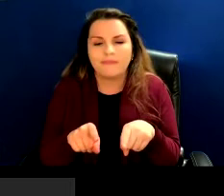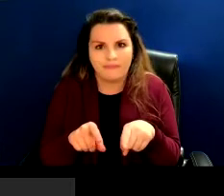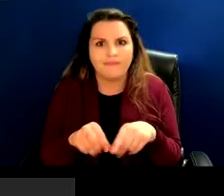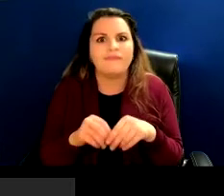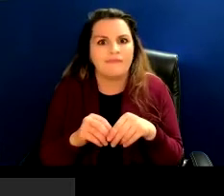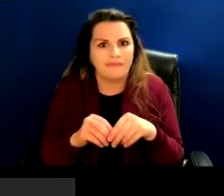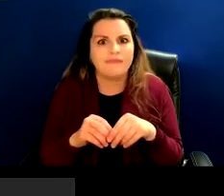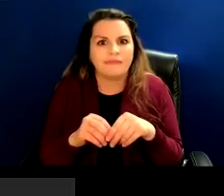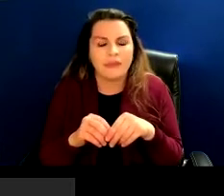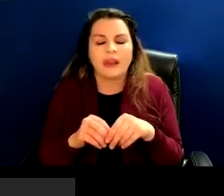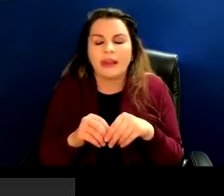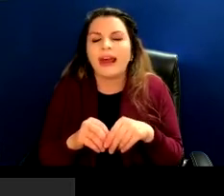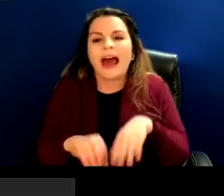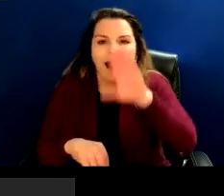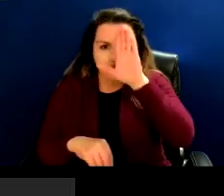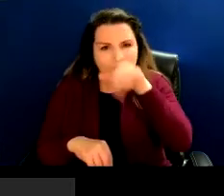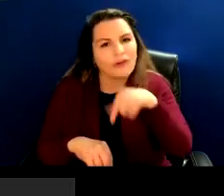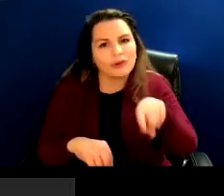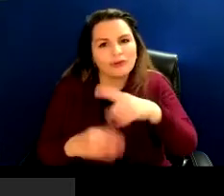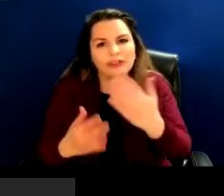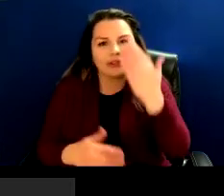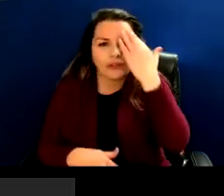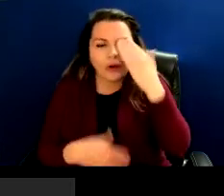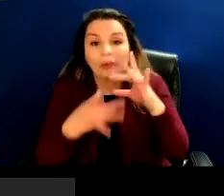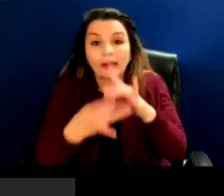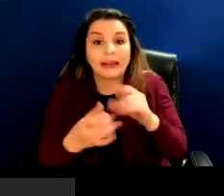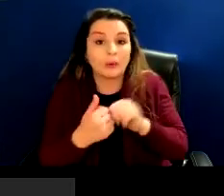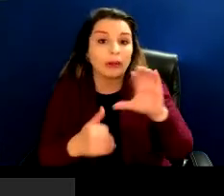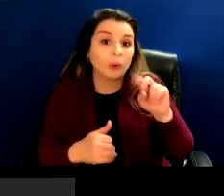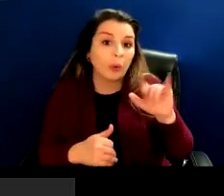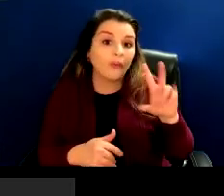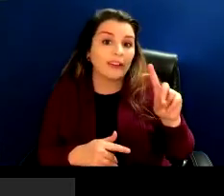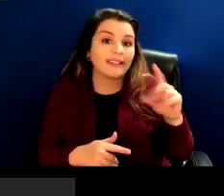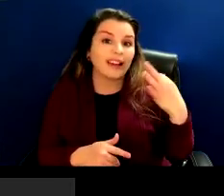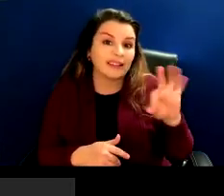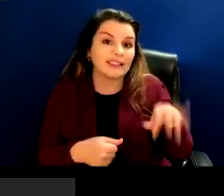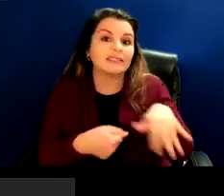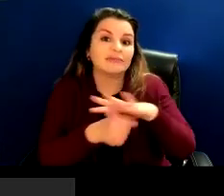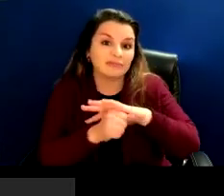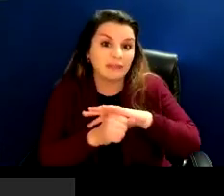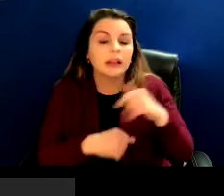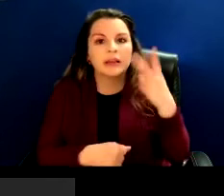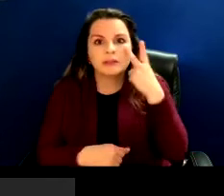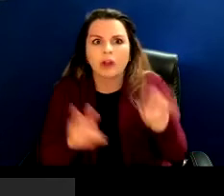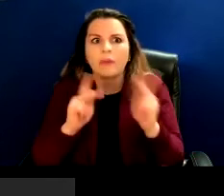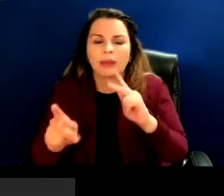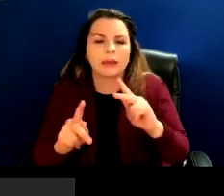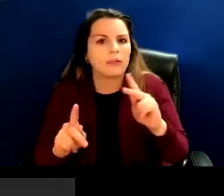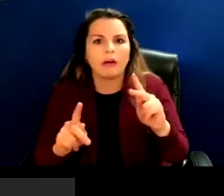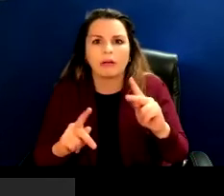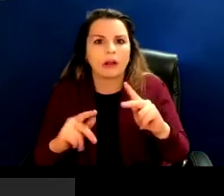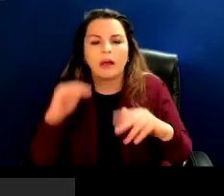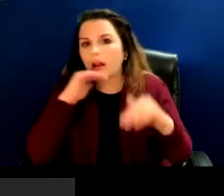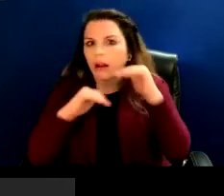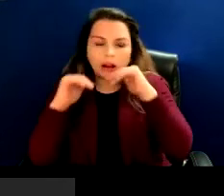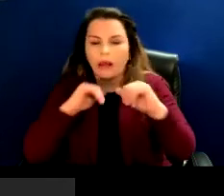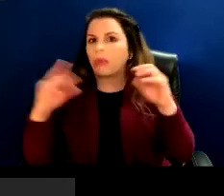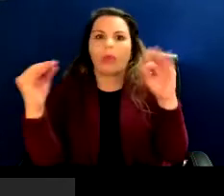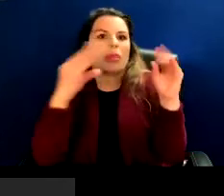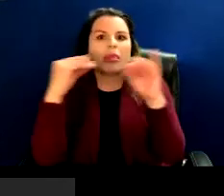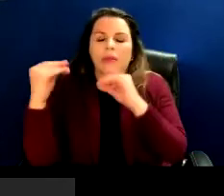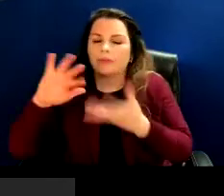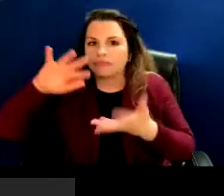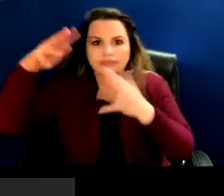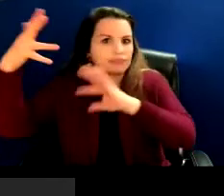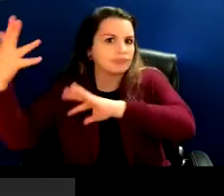I'm preaching to the choir here in terms of COVID-19, but also around vaccinations prior to that